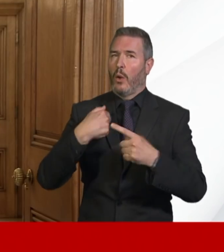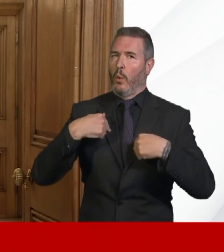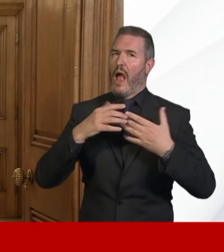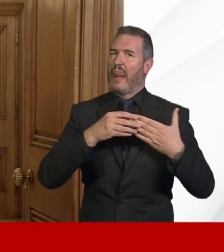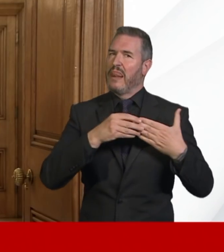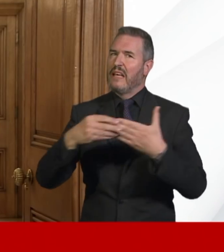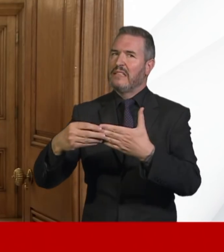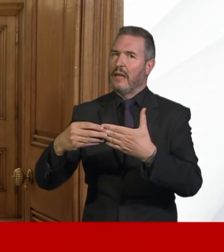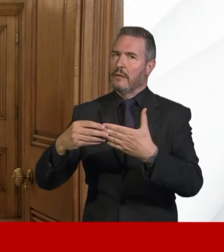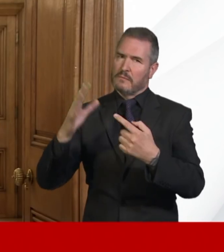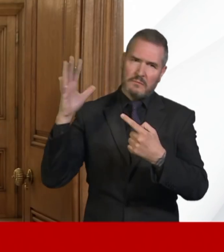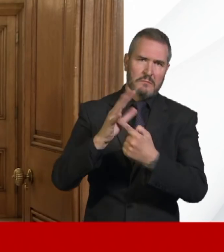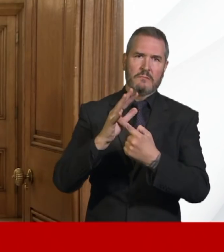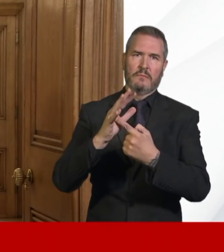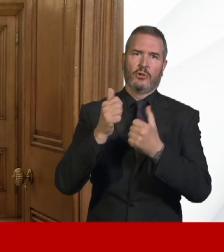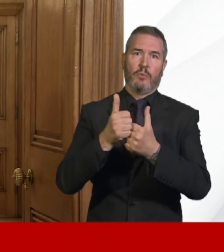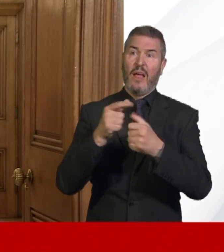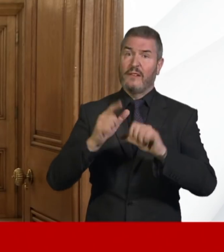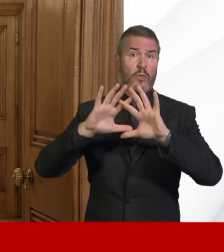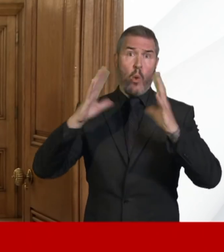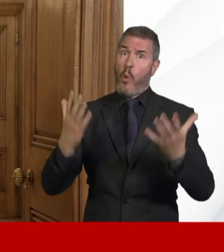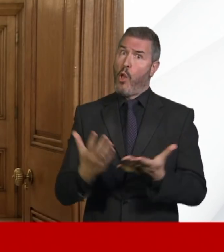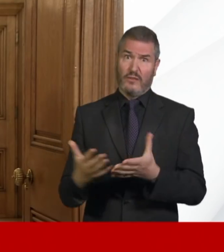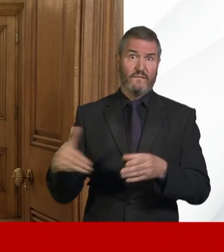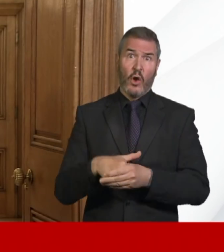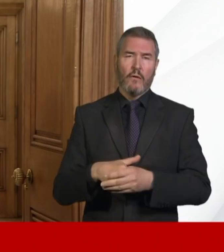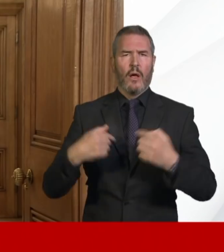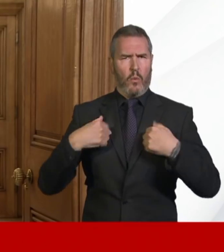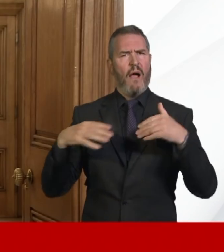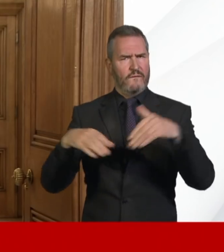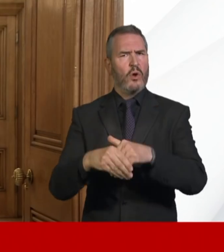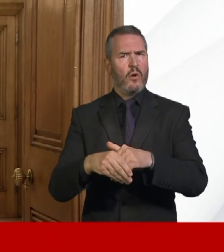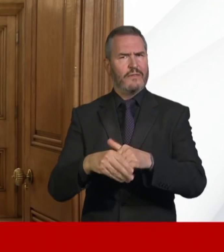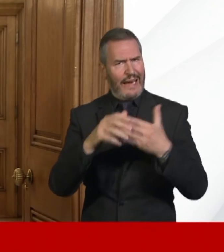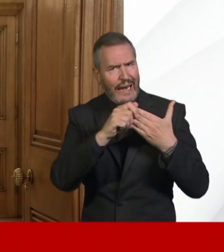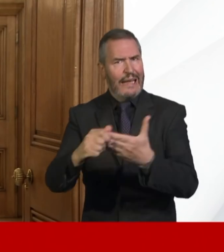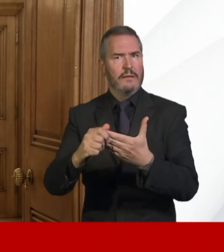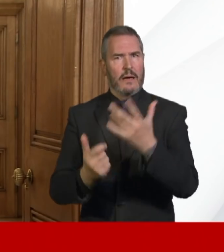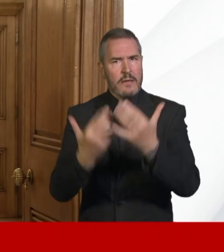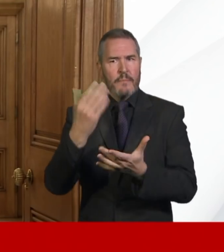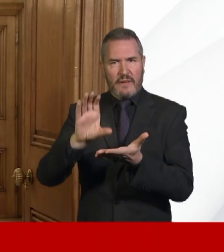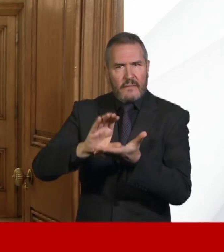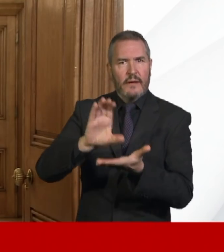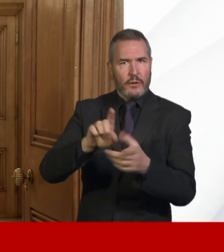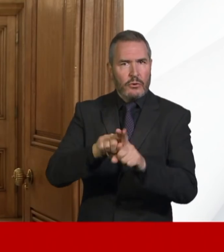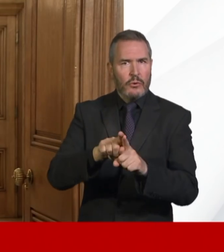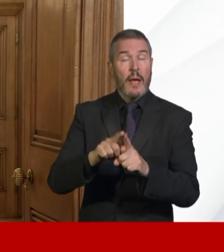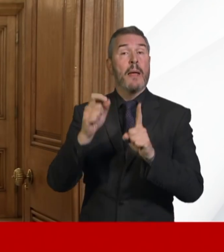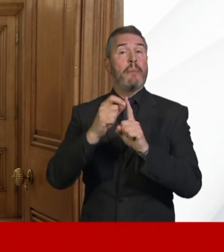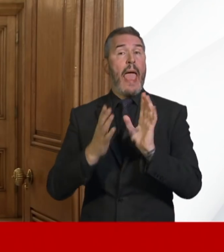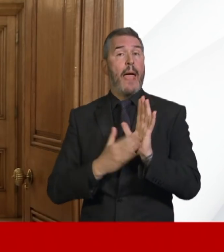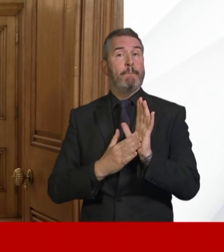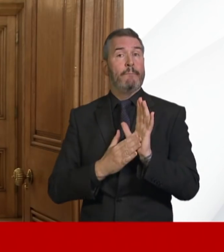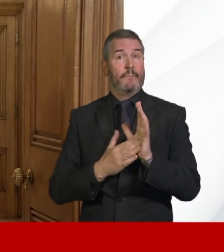efforts. This is a global pandemic, and we want to play our part to the full. The Prime Minister has been speaking to his